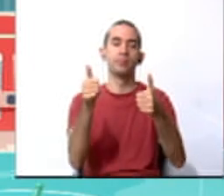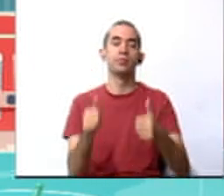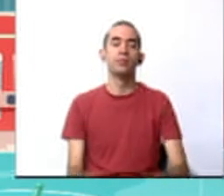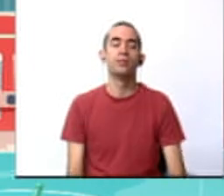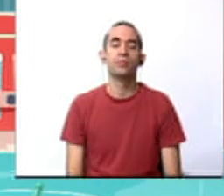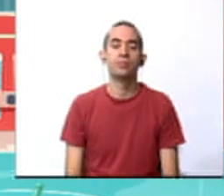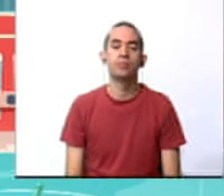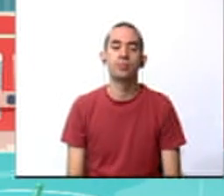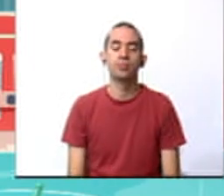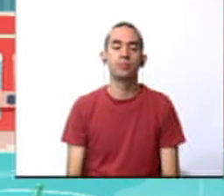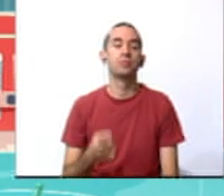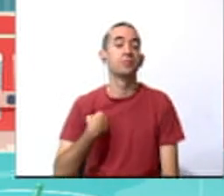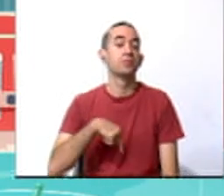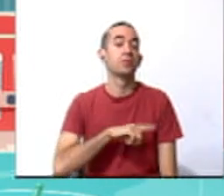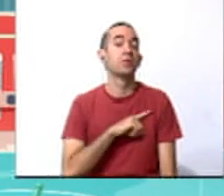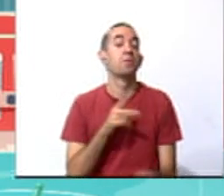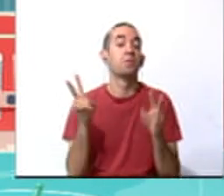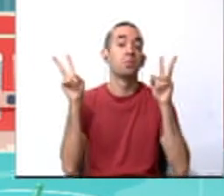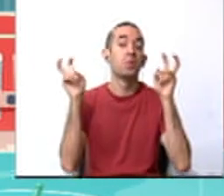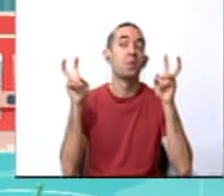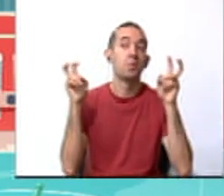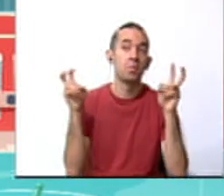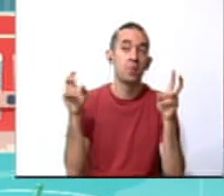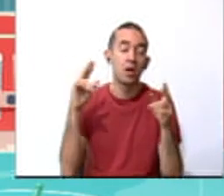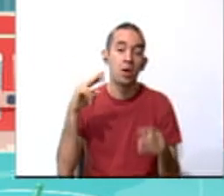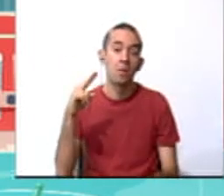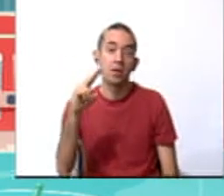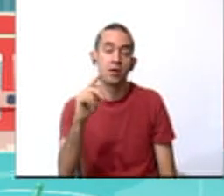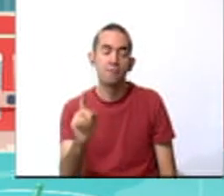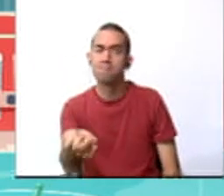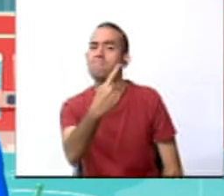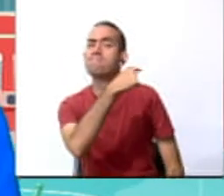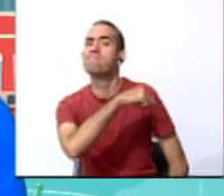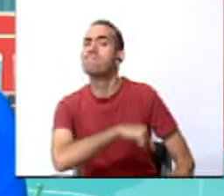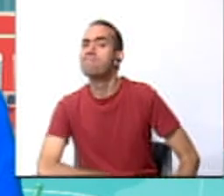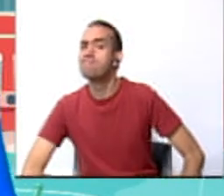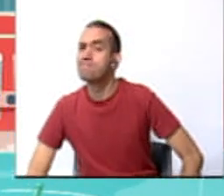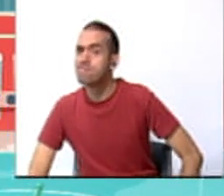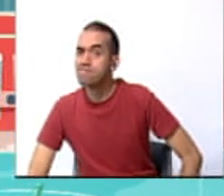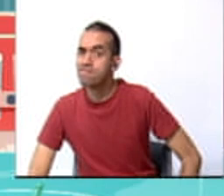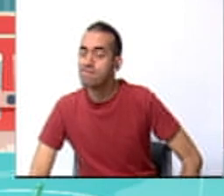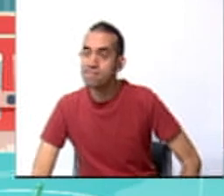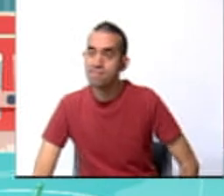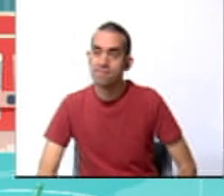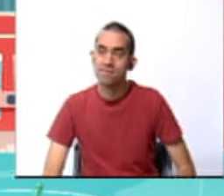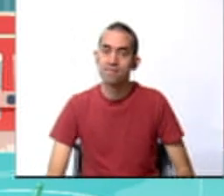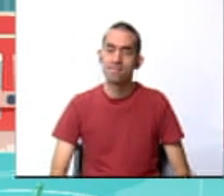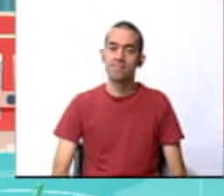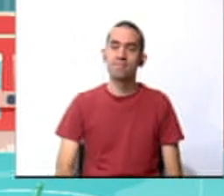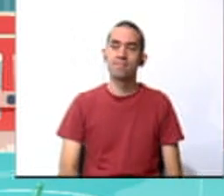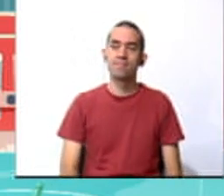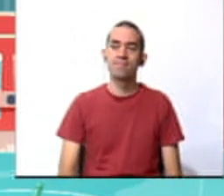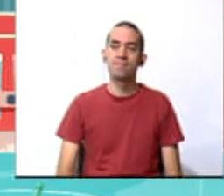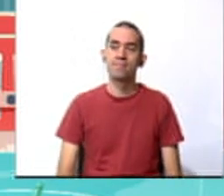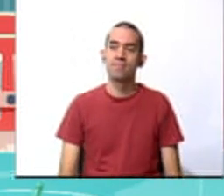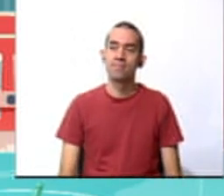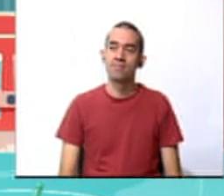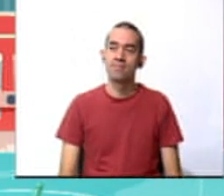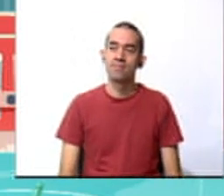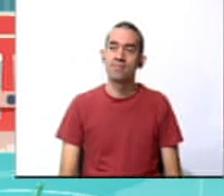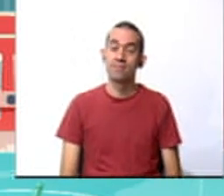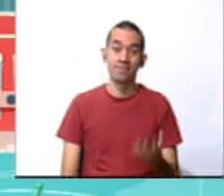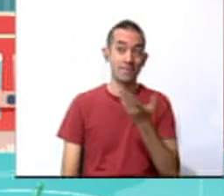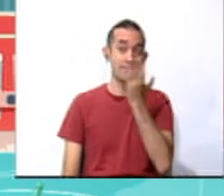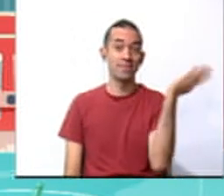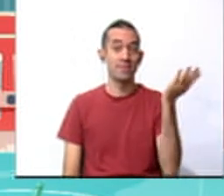Well, we were supposed to have a classmate. Let's find it. It's right